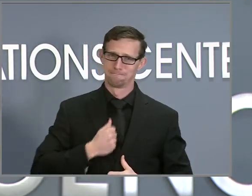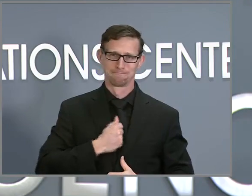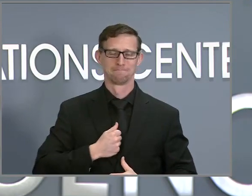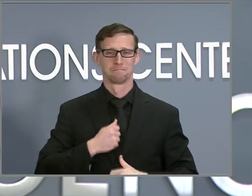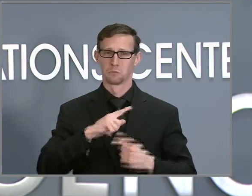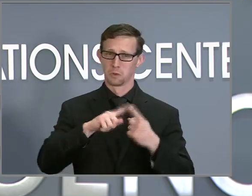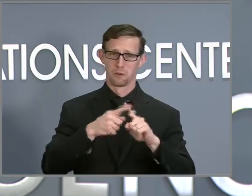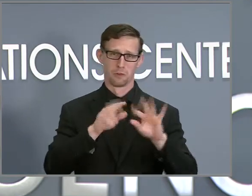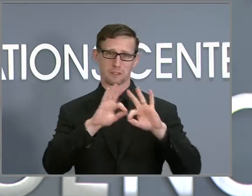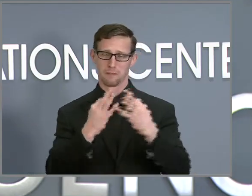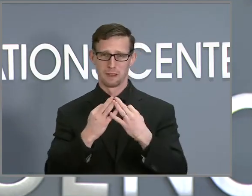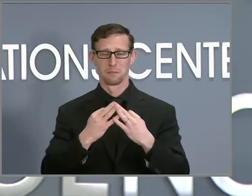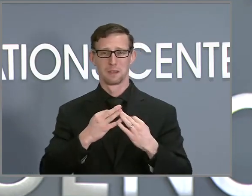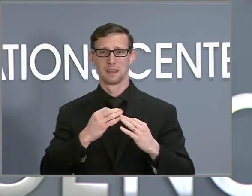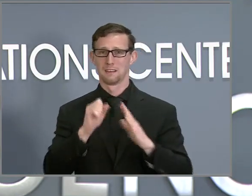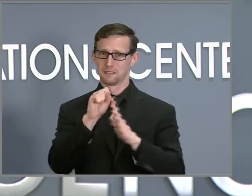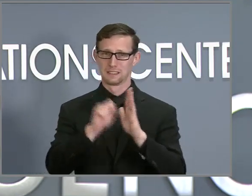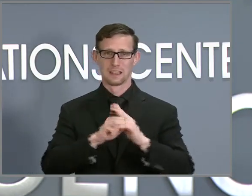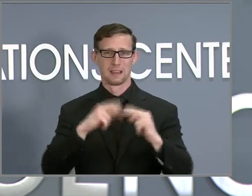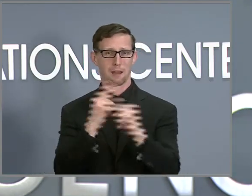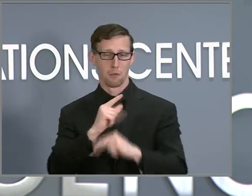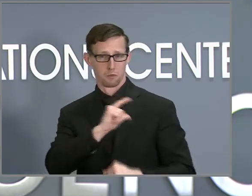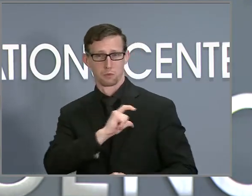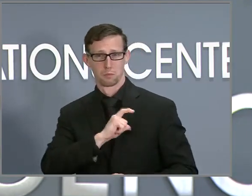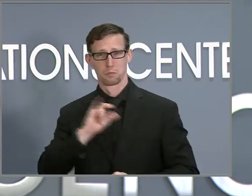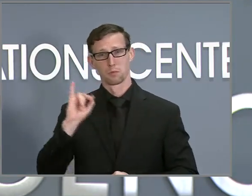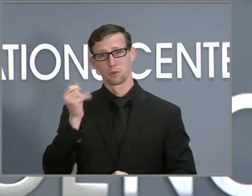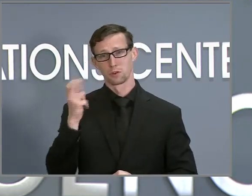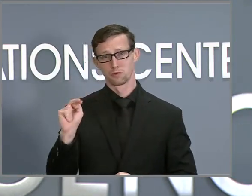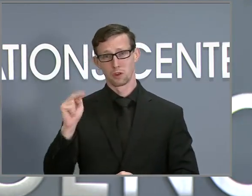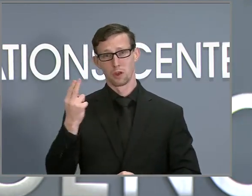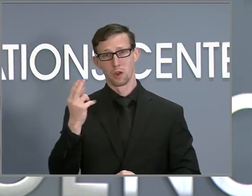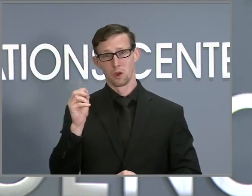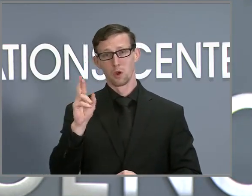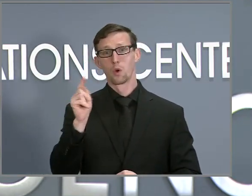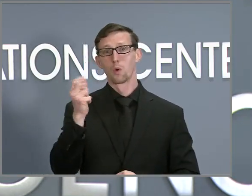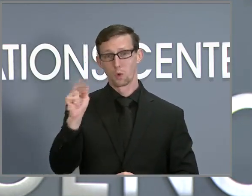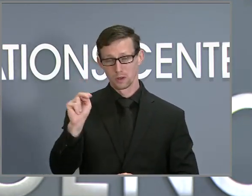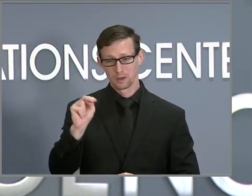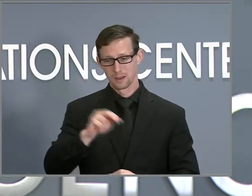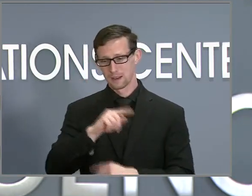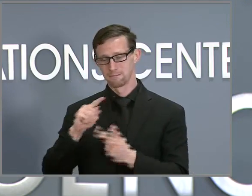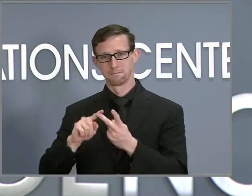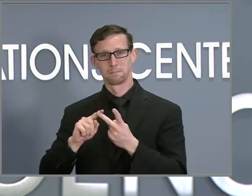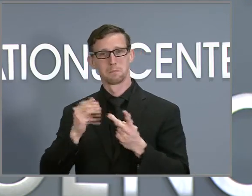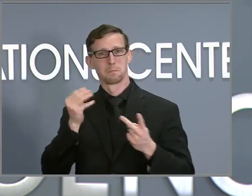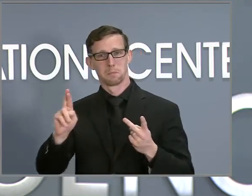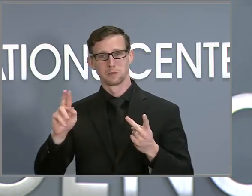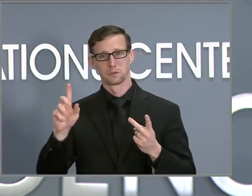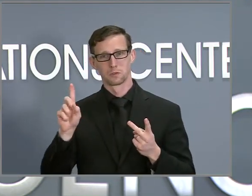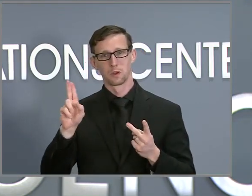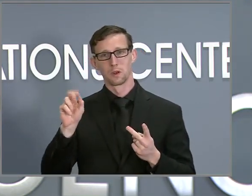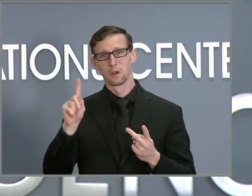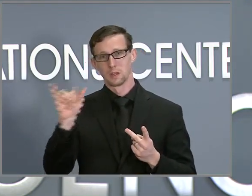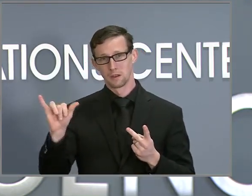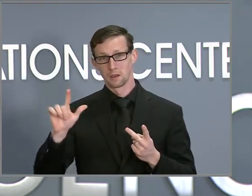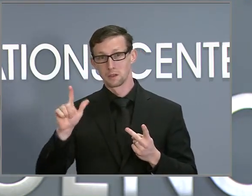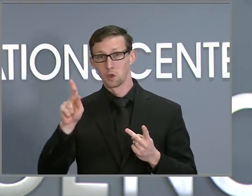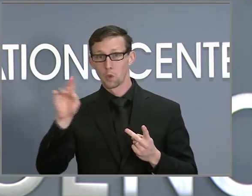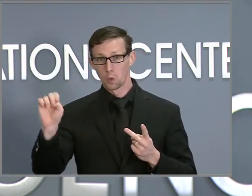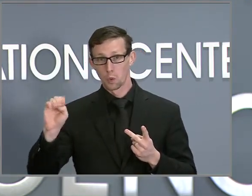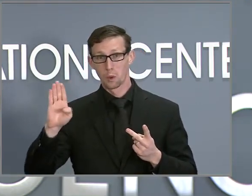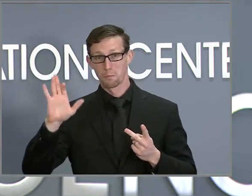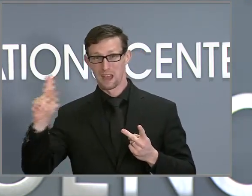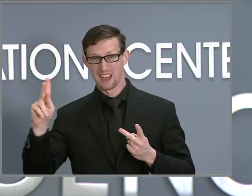family of State Highway Patrol trooper John Horton and Mr. Dusty Luke Beck, who were both